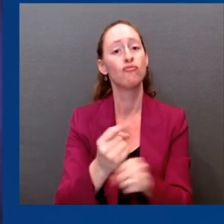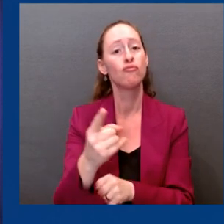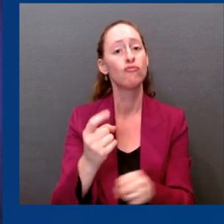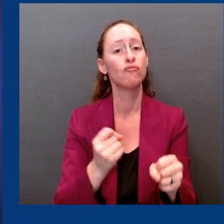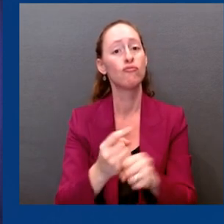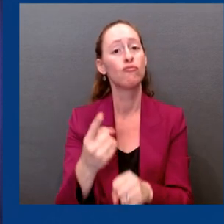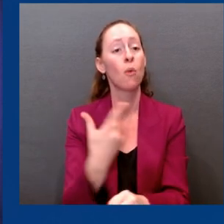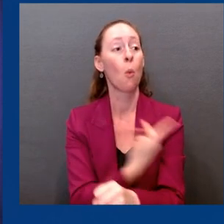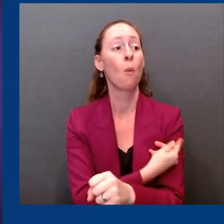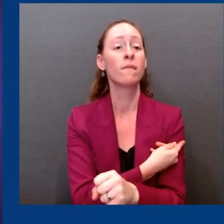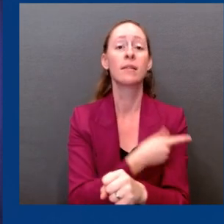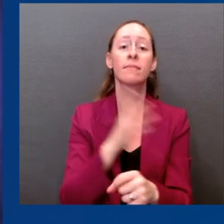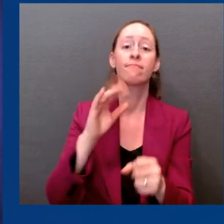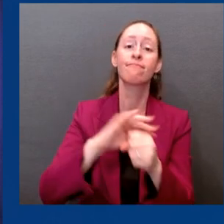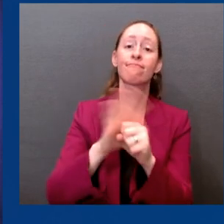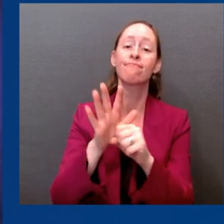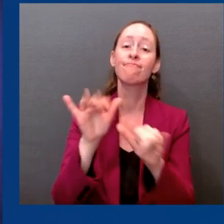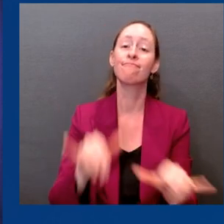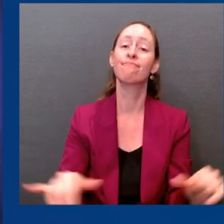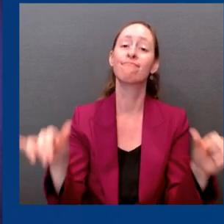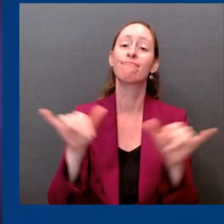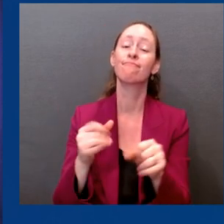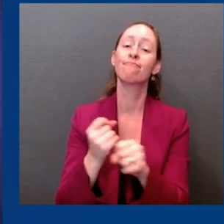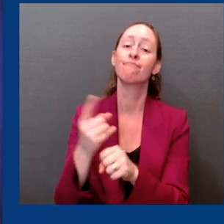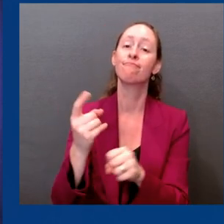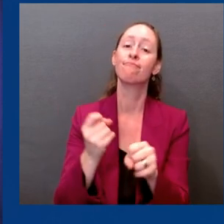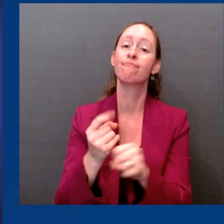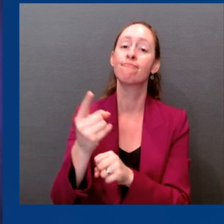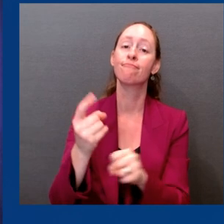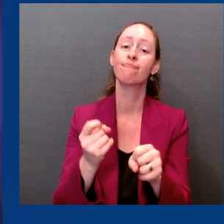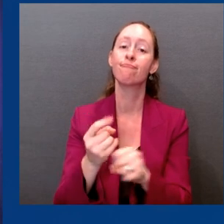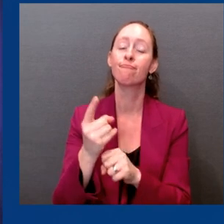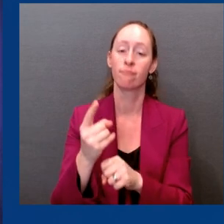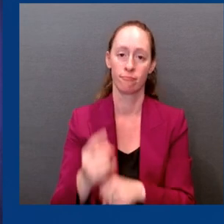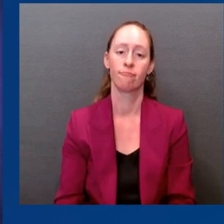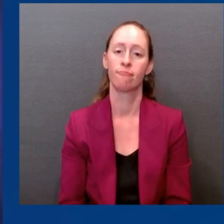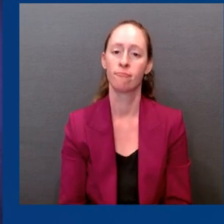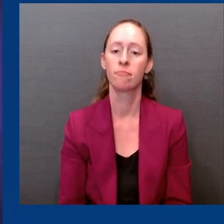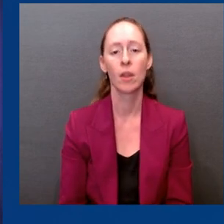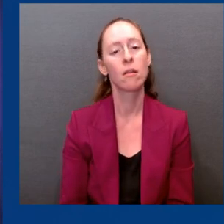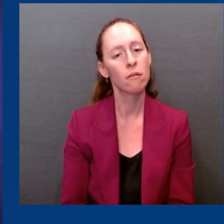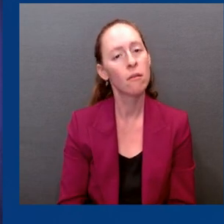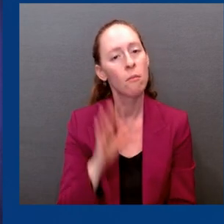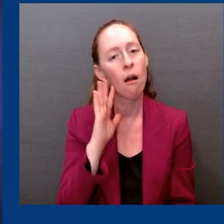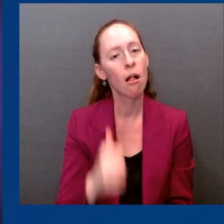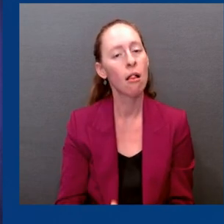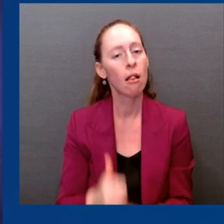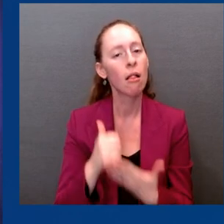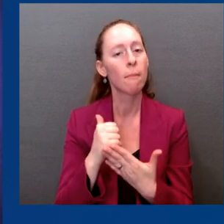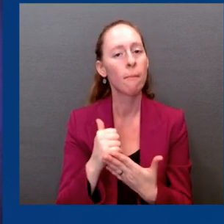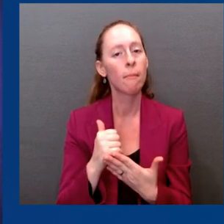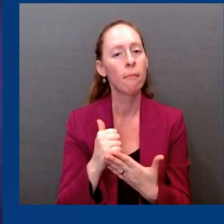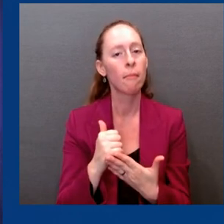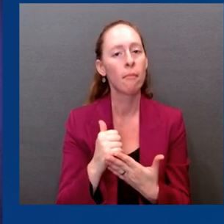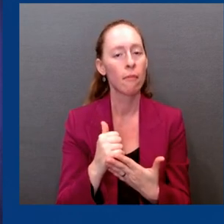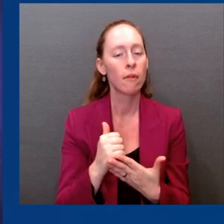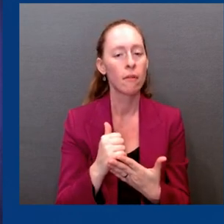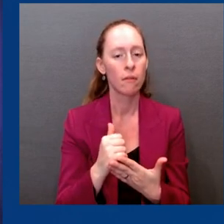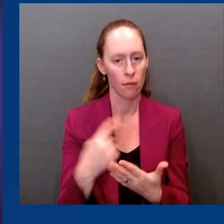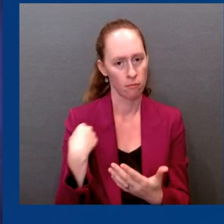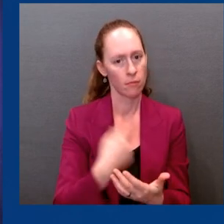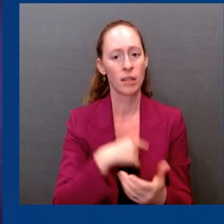this fall and winter and do what we can to get our healthcare system through what might be a difficult fall and winter ahead. Mr.